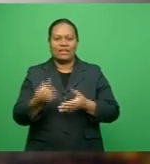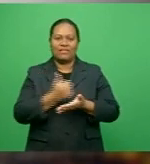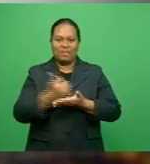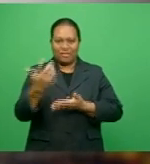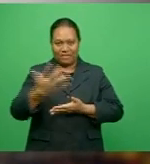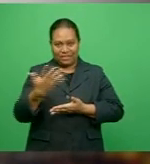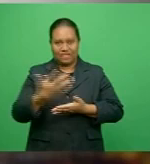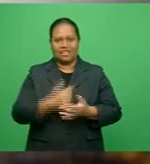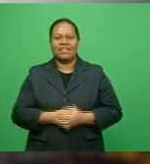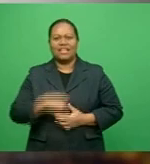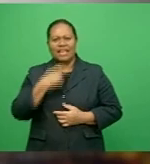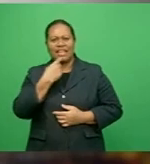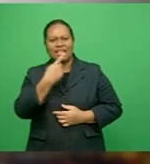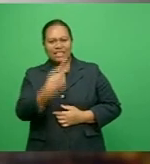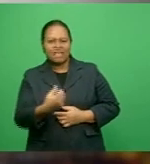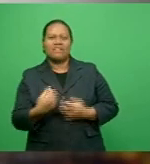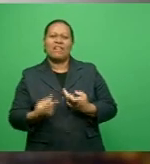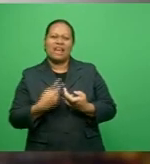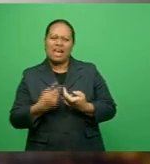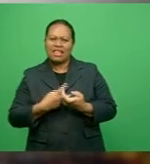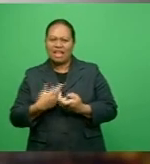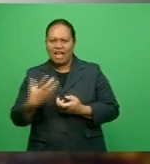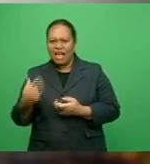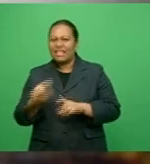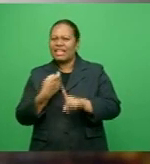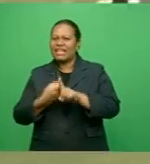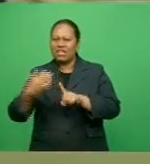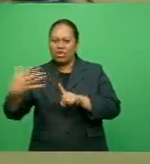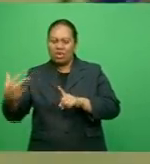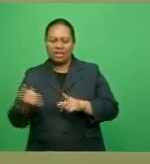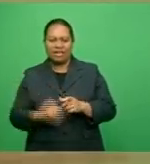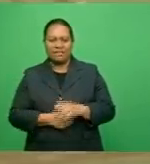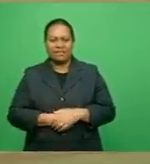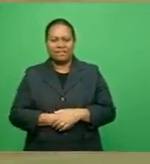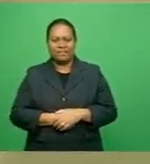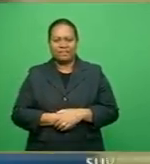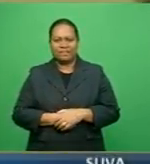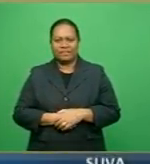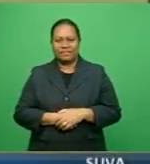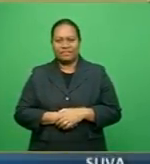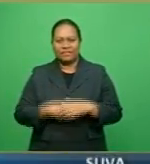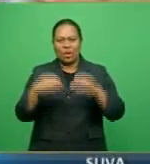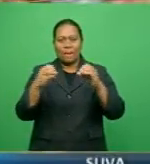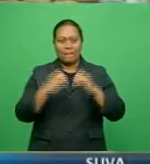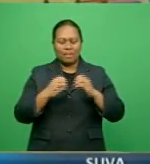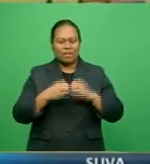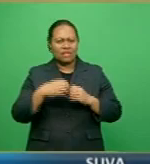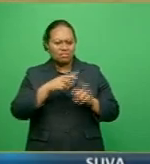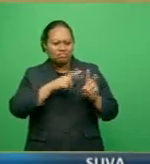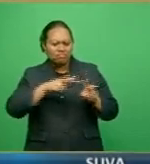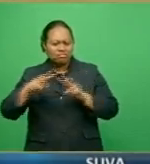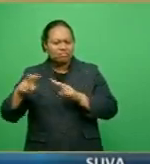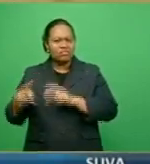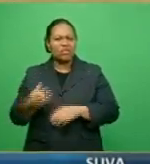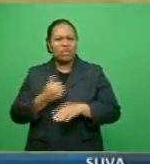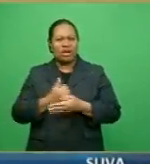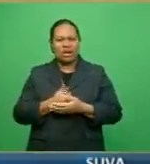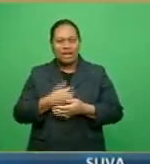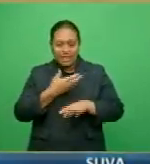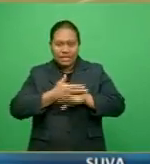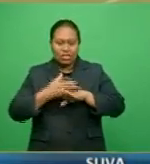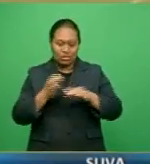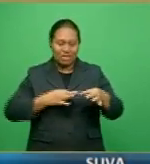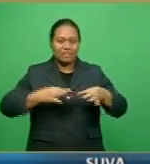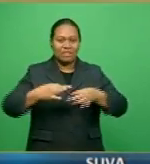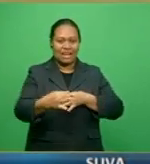was impressed with Rasaku and another youngster Kitione Salawa. Beber has been looking for a rover following Willimon Mbottito's